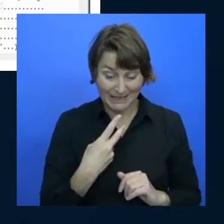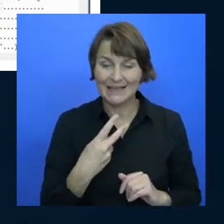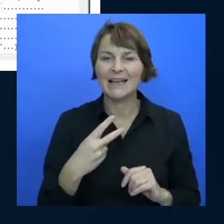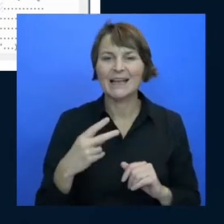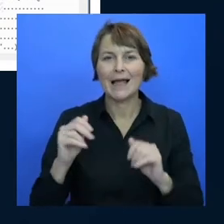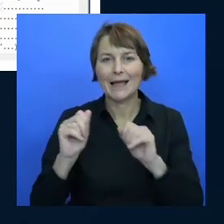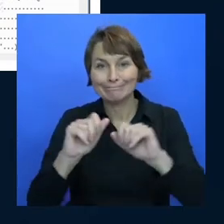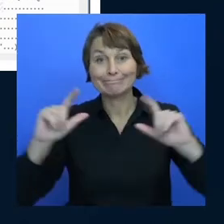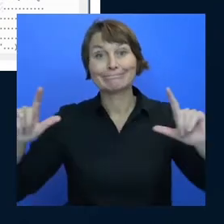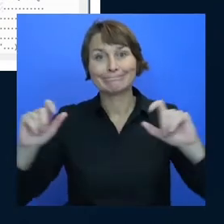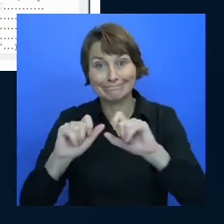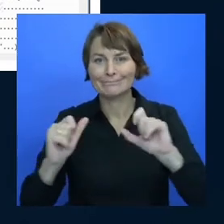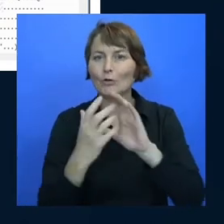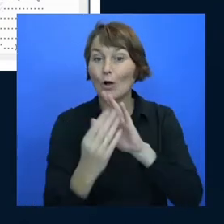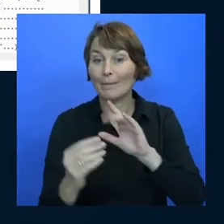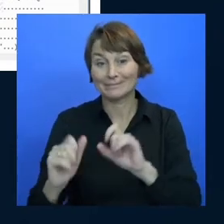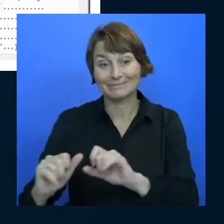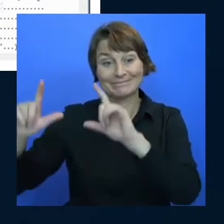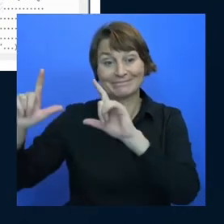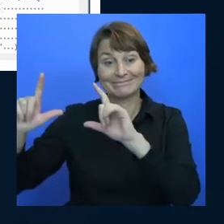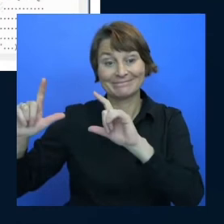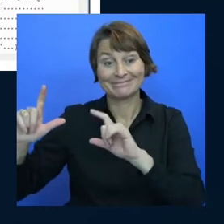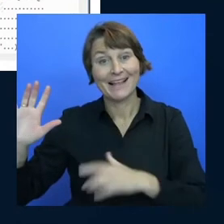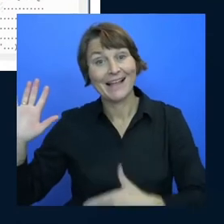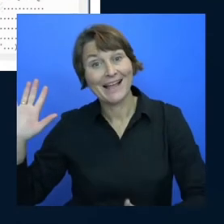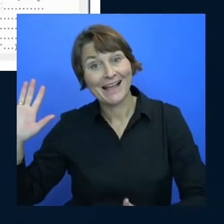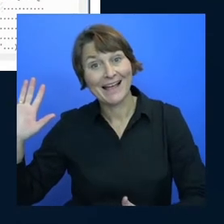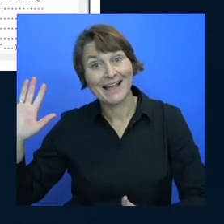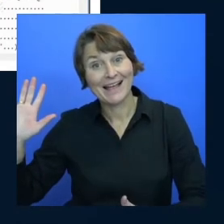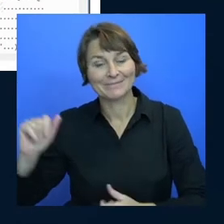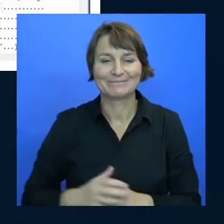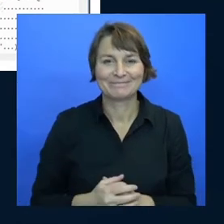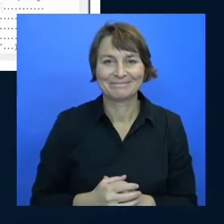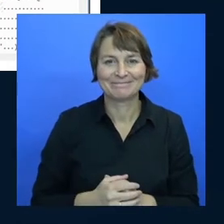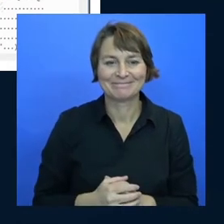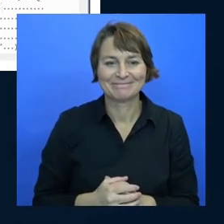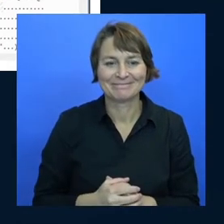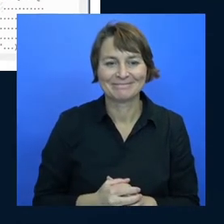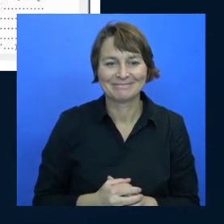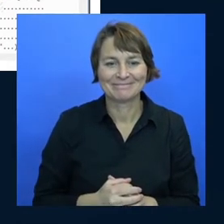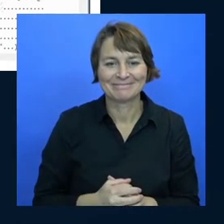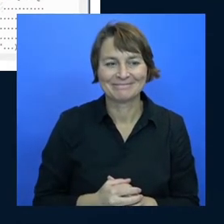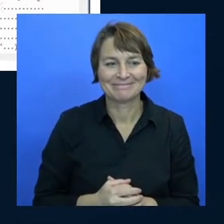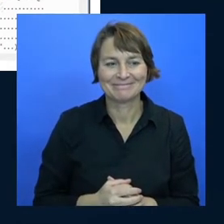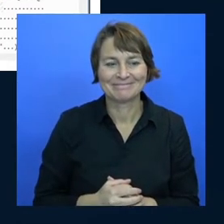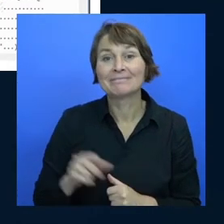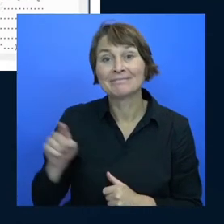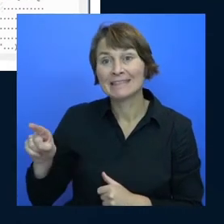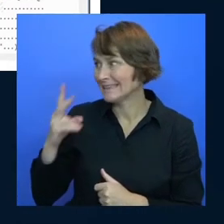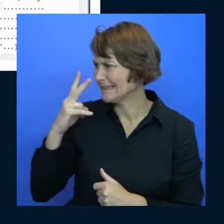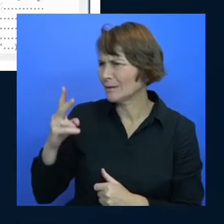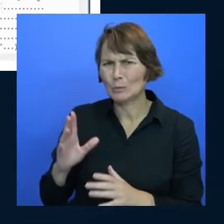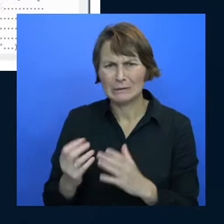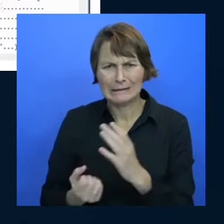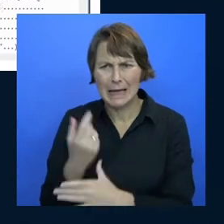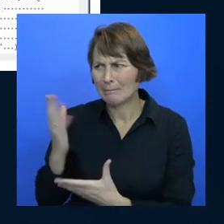pose for the screenshot here that's going to be tweeted now and they'd be like what's happening over here